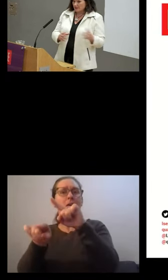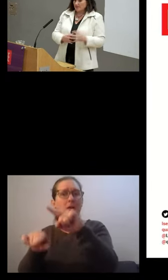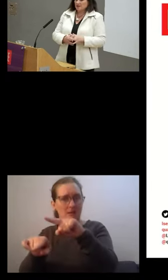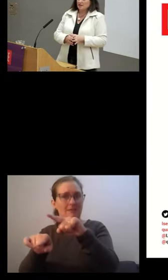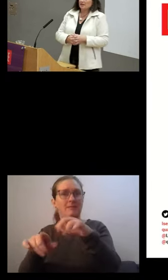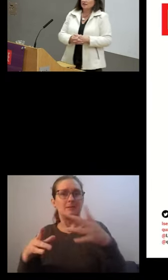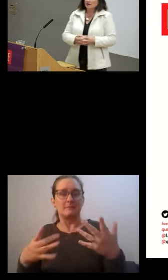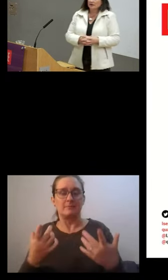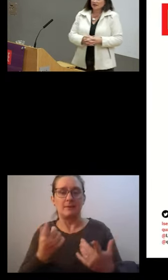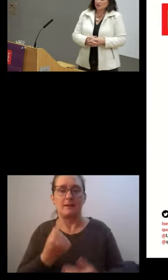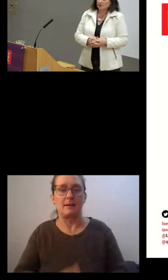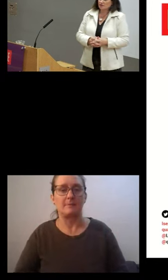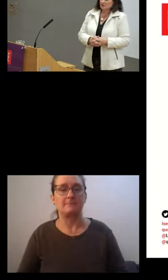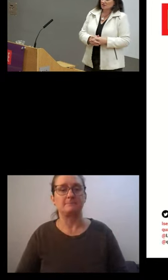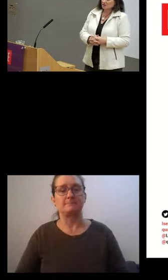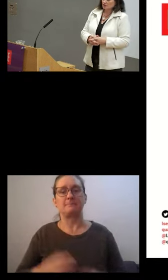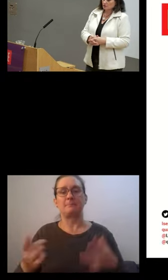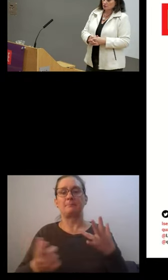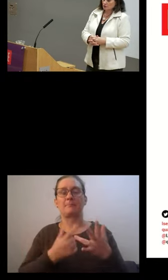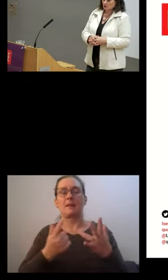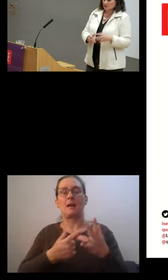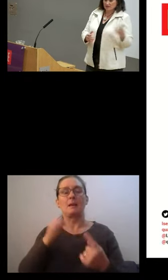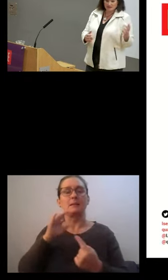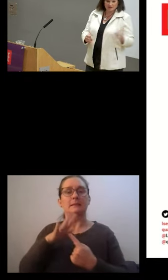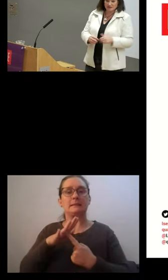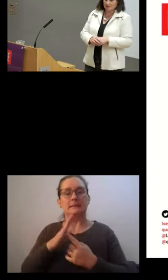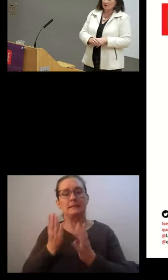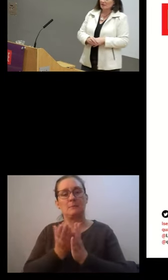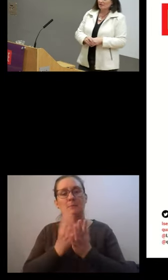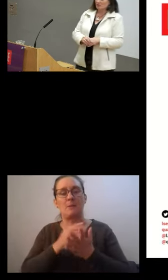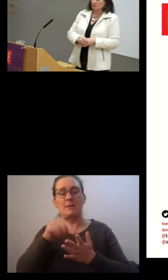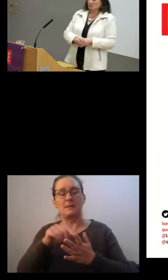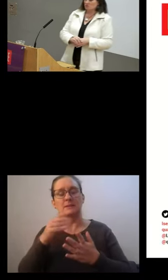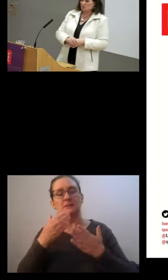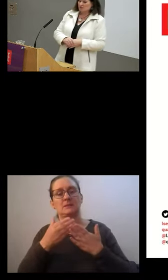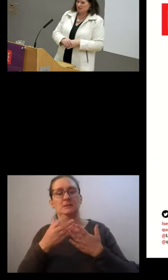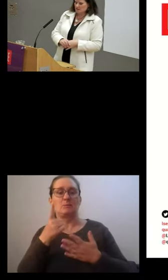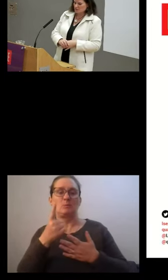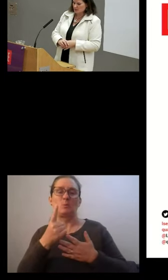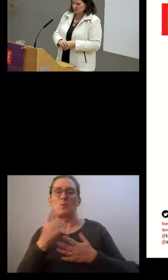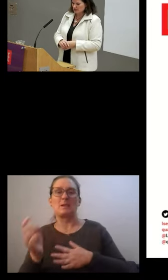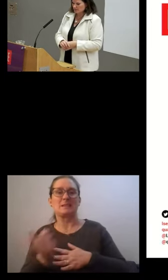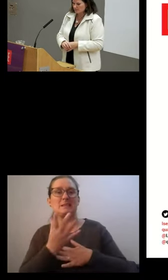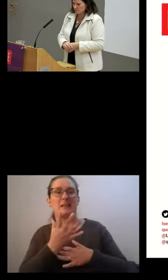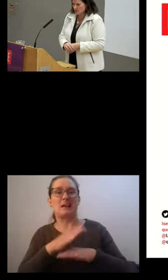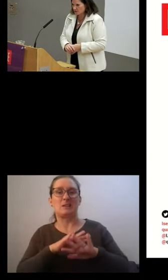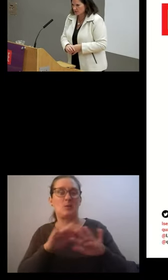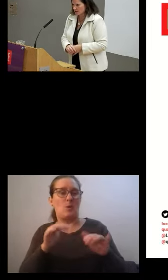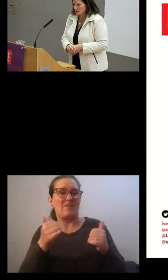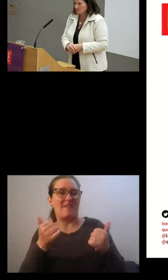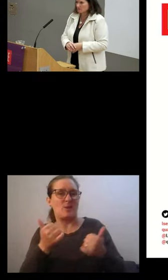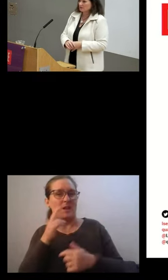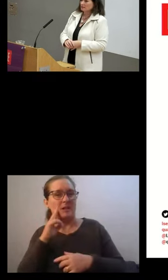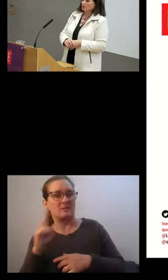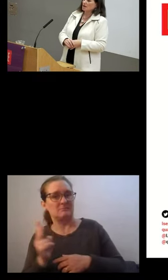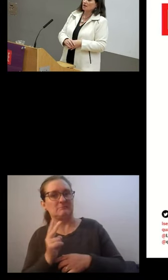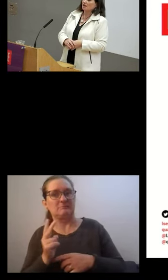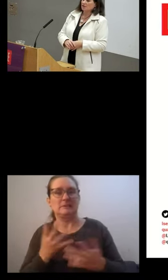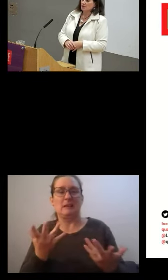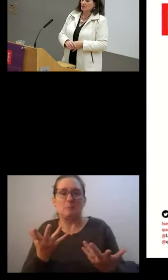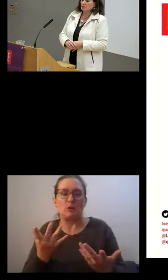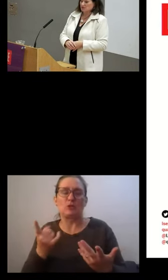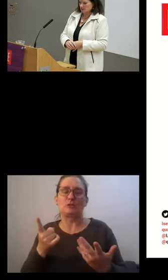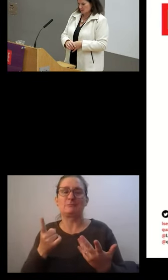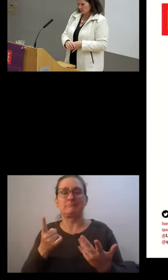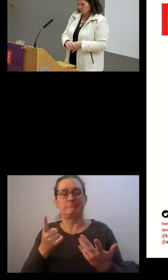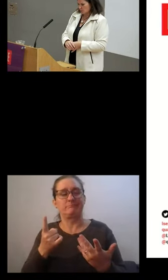The other key aspect of this study, of course, was the slide that didn't come out very well when it was projected, but workers are quite